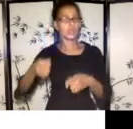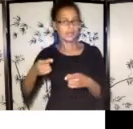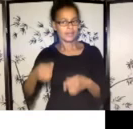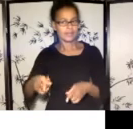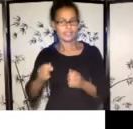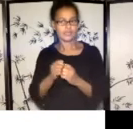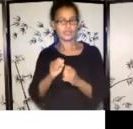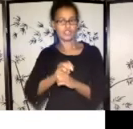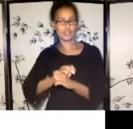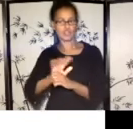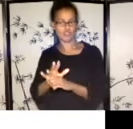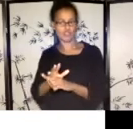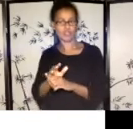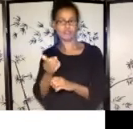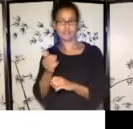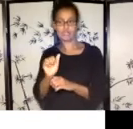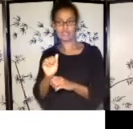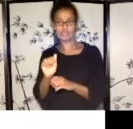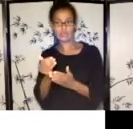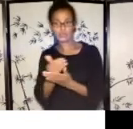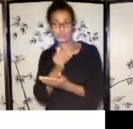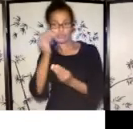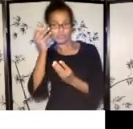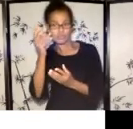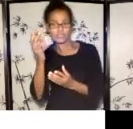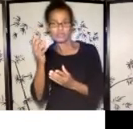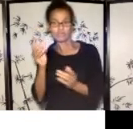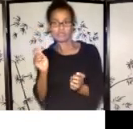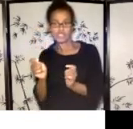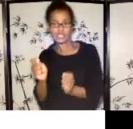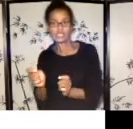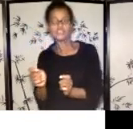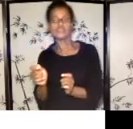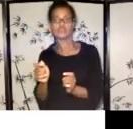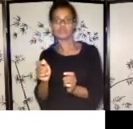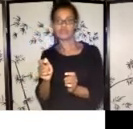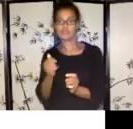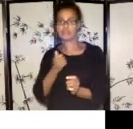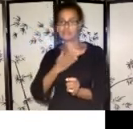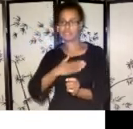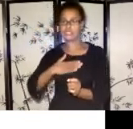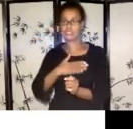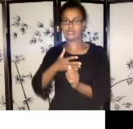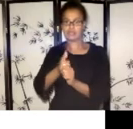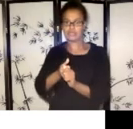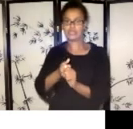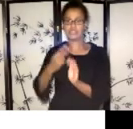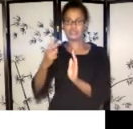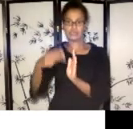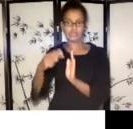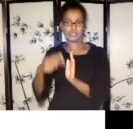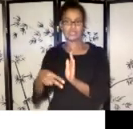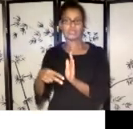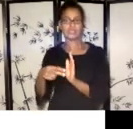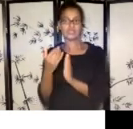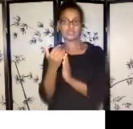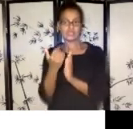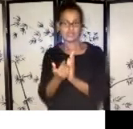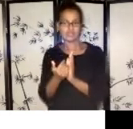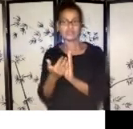you know, public presentations and gatherings and all of that. And also, you know,